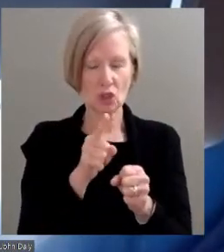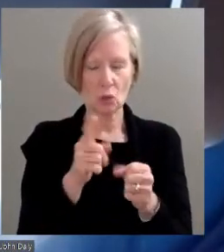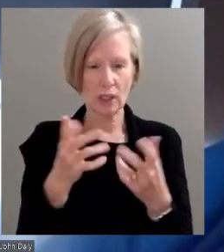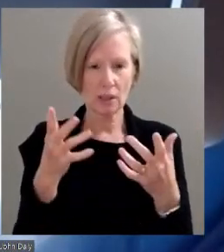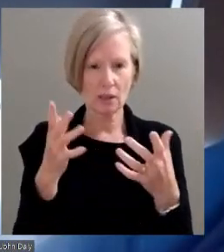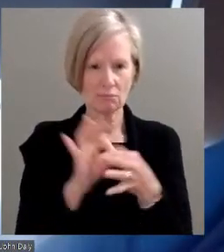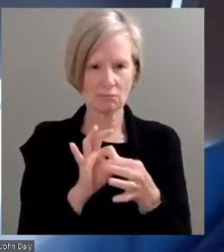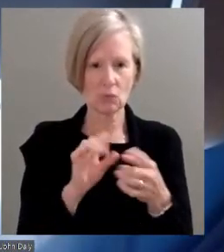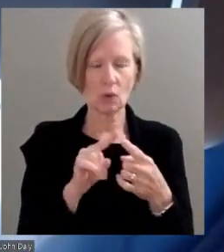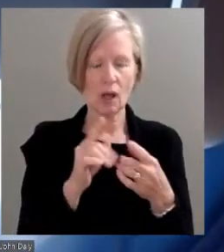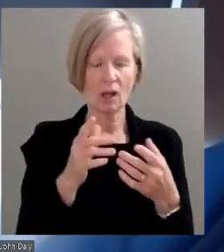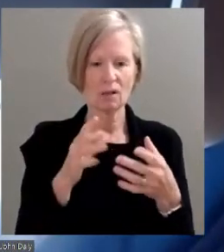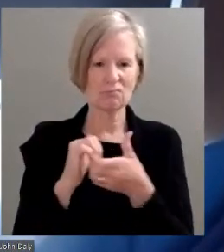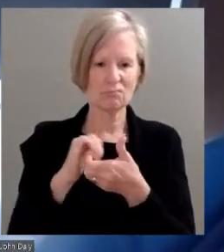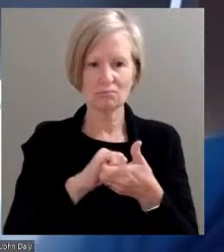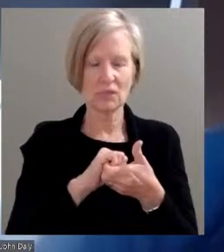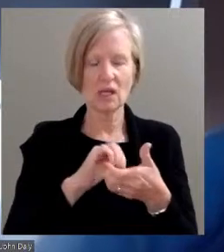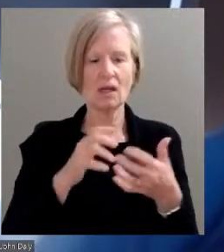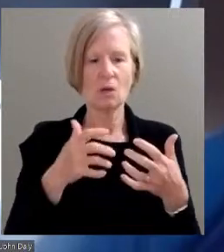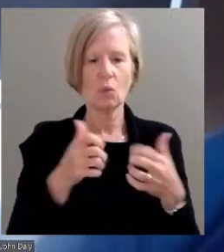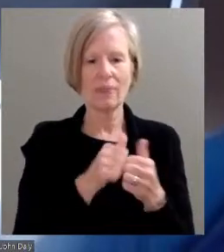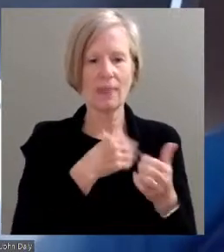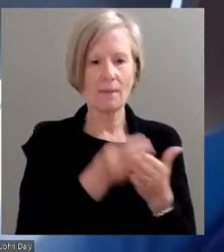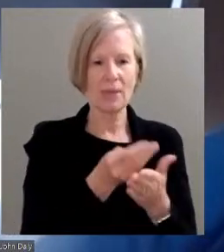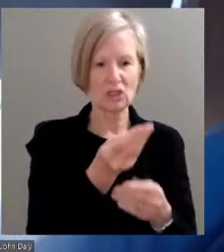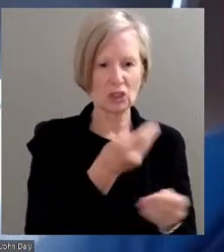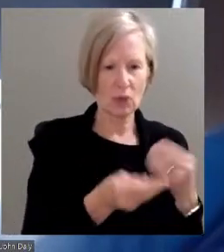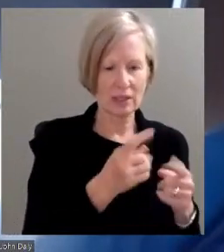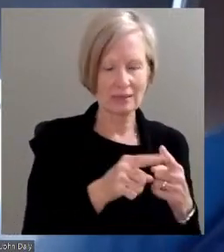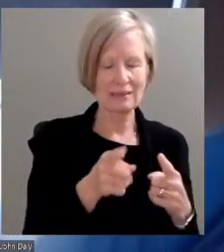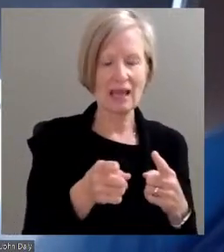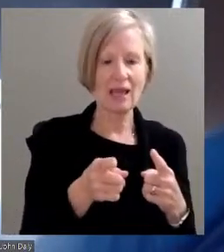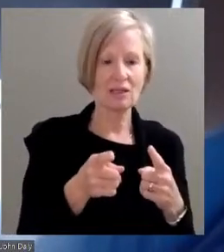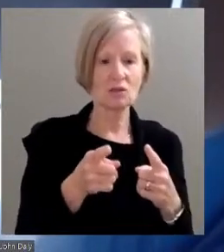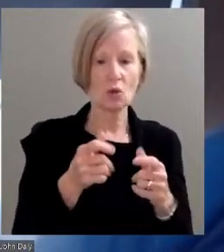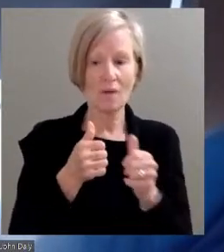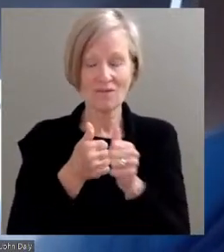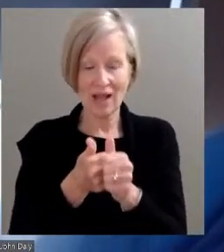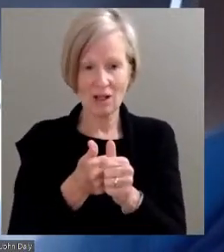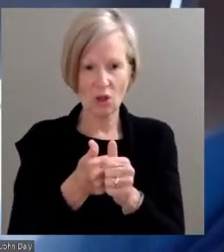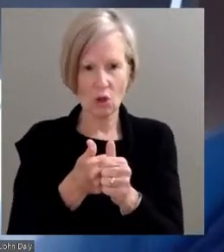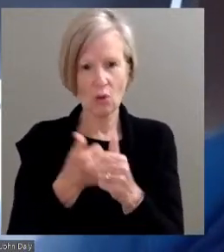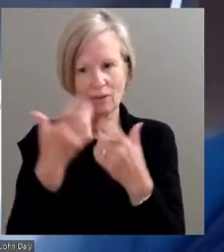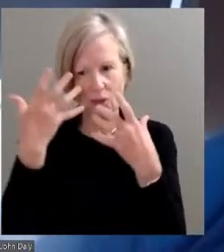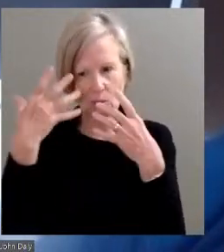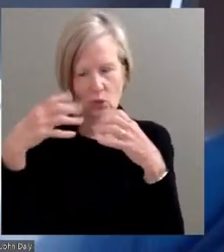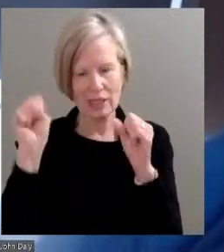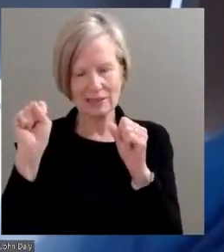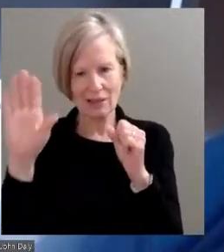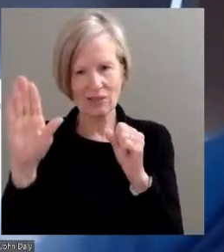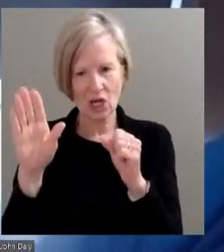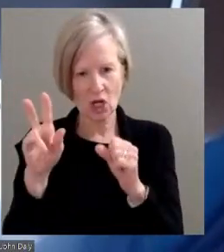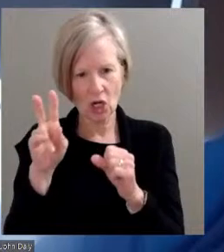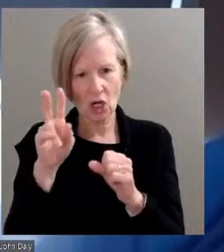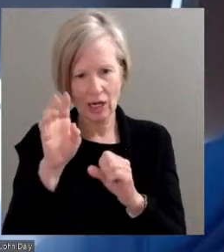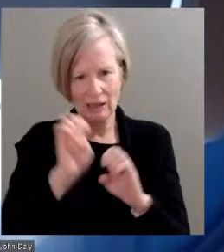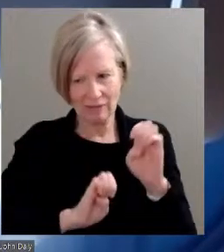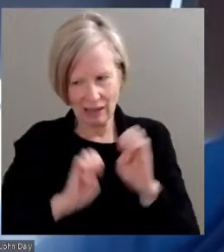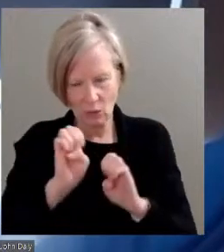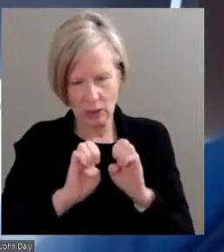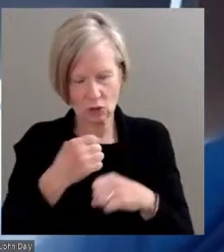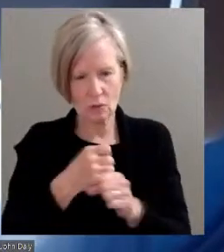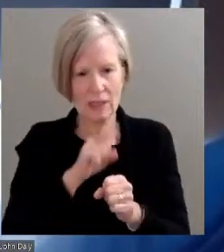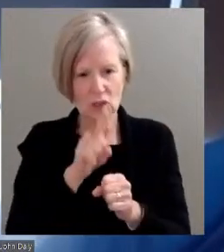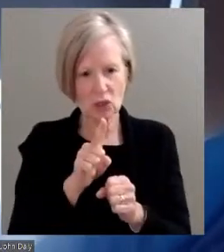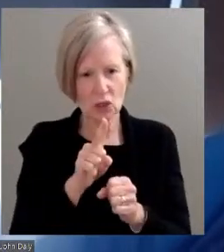and then follow through with the evaluation principally of the President to ensure that the University, the college is moving